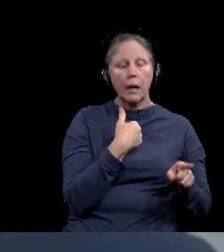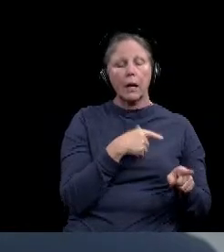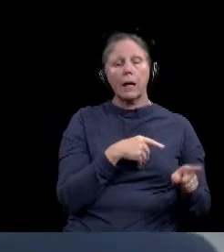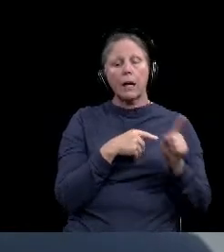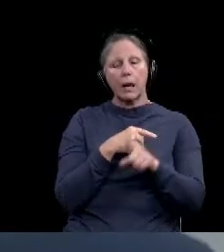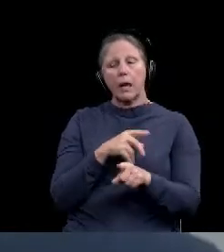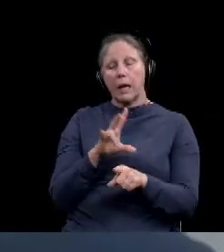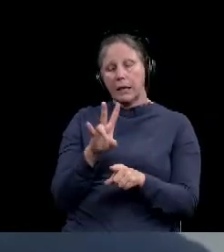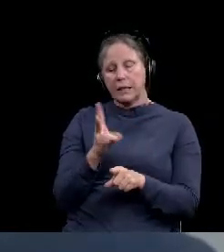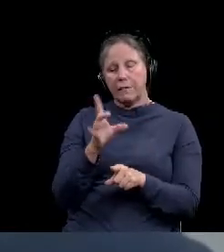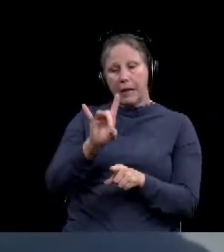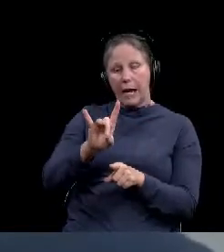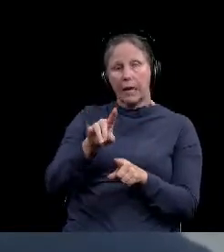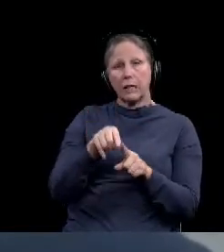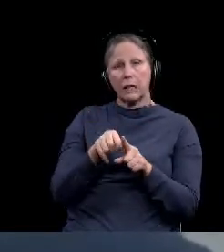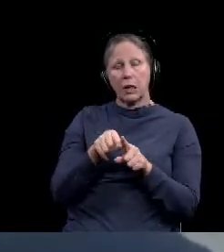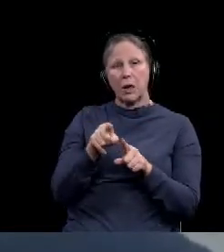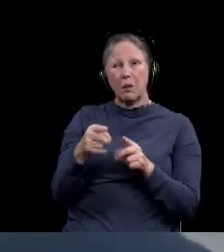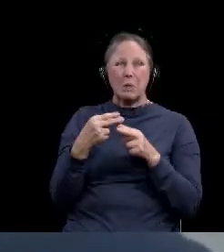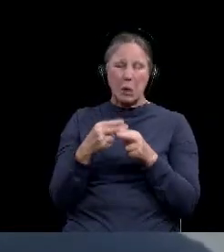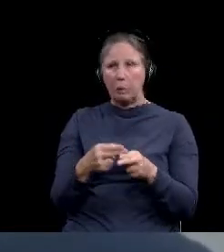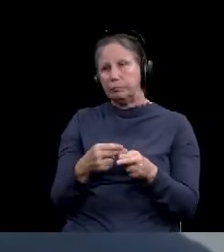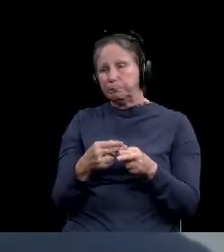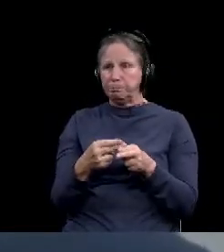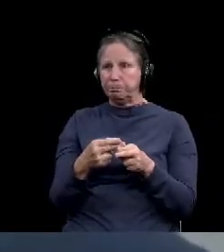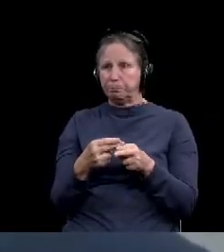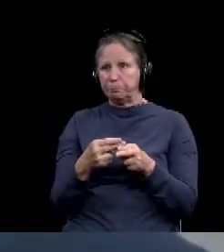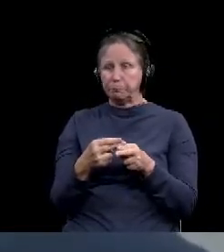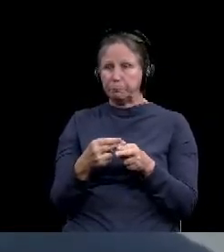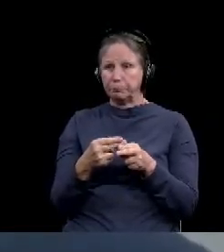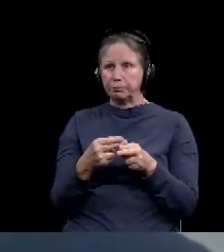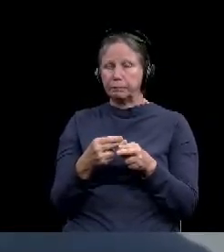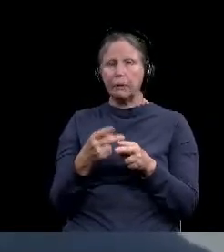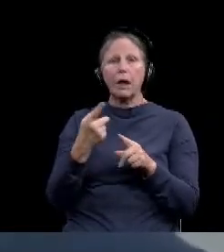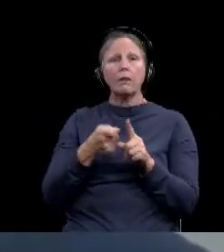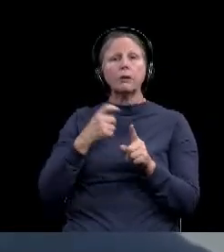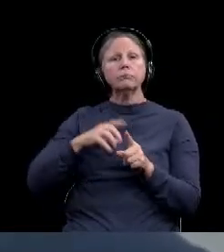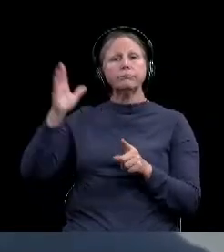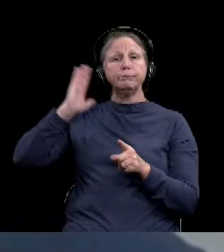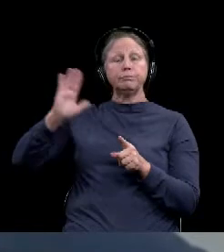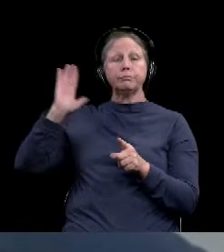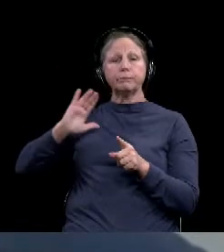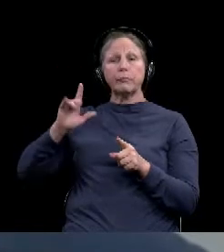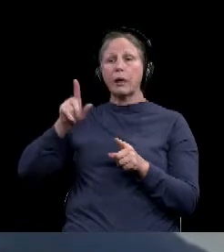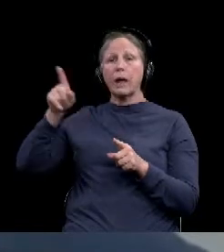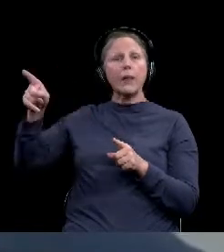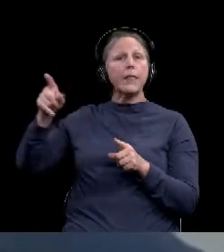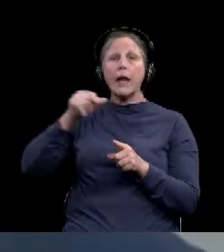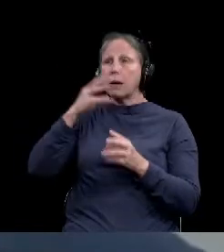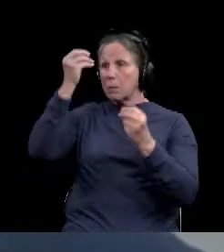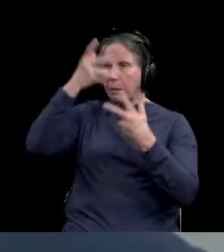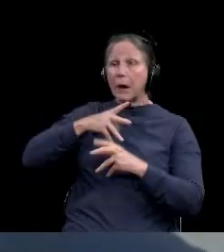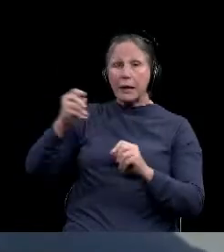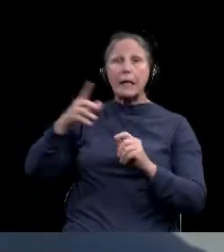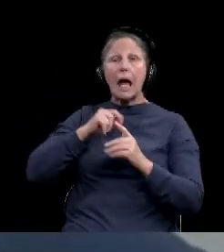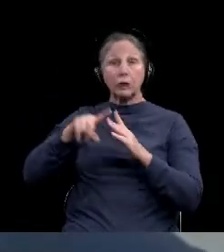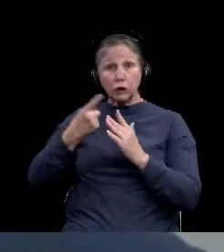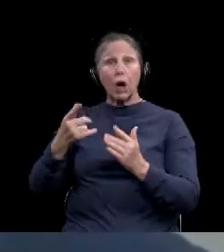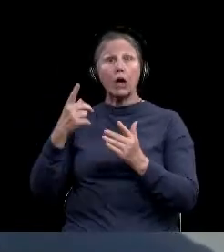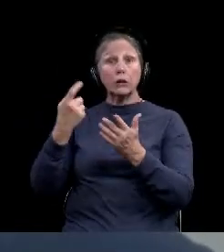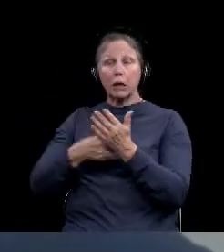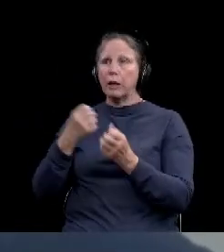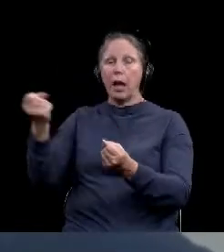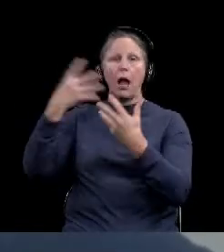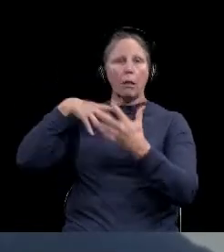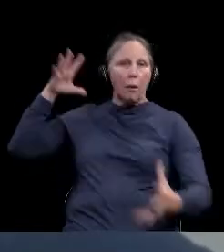And 78 are actually what we might call a data dump from an institution that has not previously reported but is now starting to report.